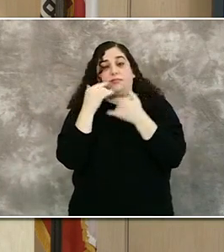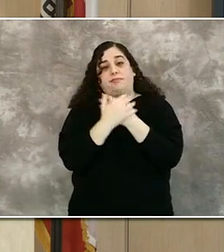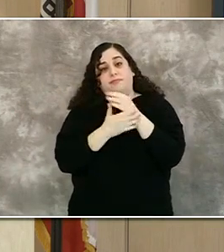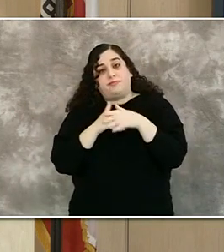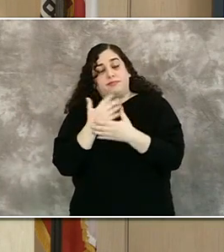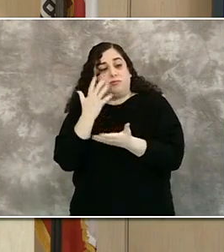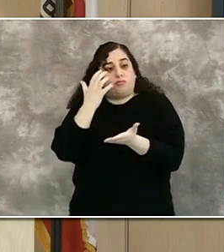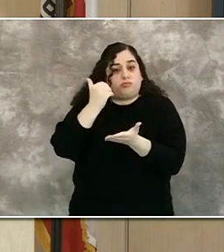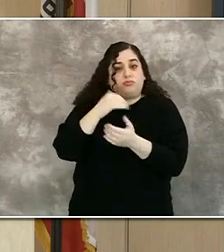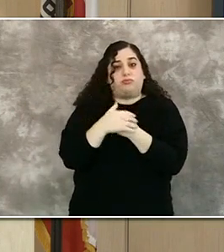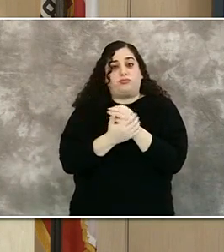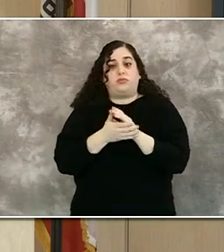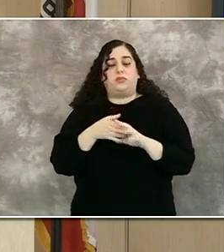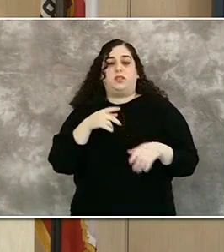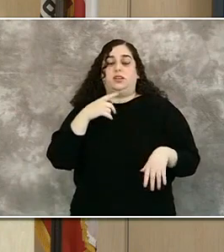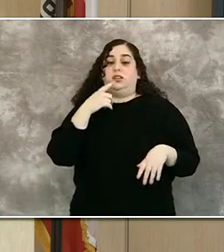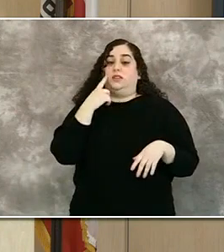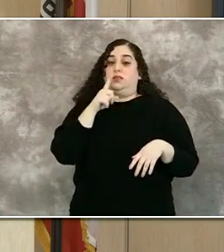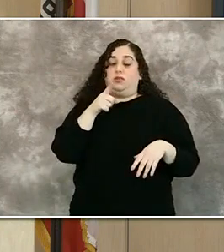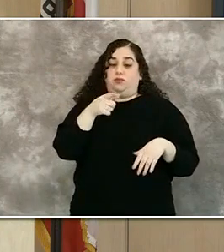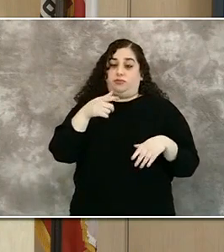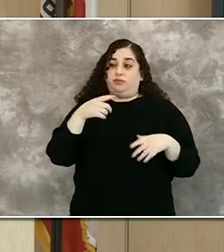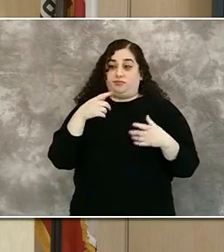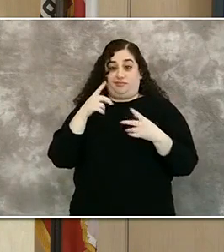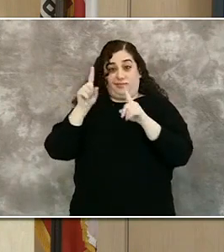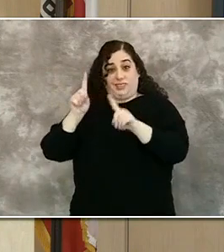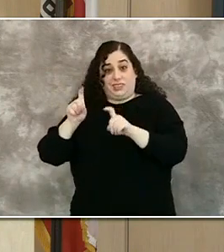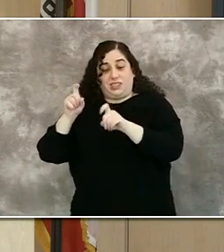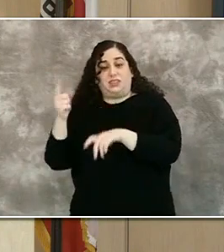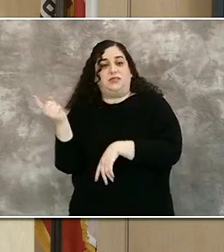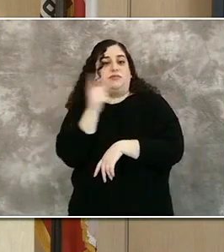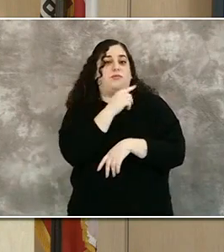go out for your testing and go home and are isolated while you're waiting for your results. understrelled. Whyfrance